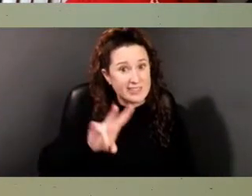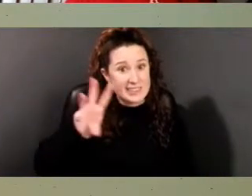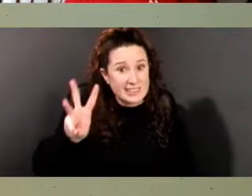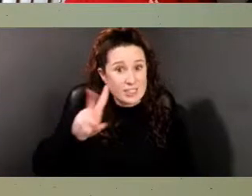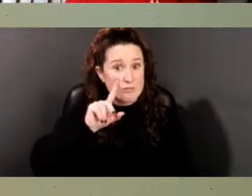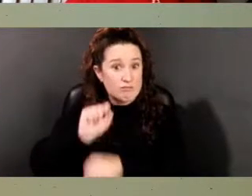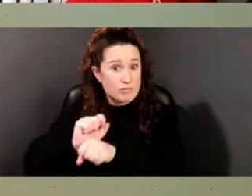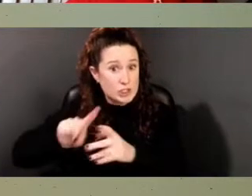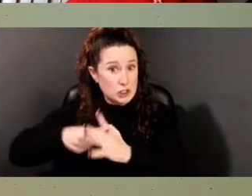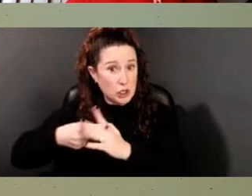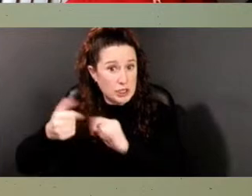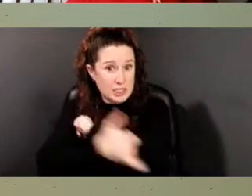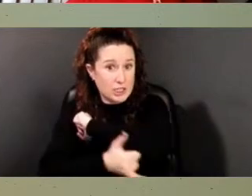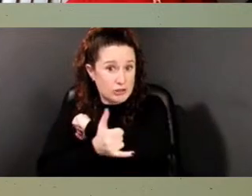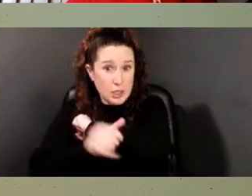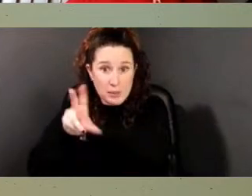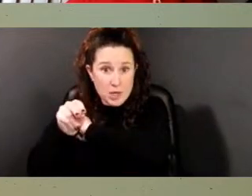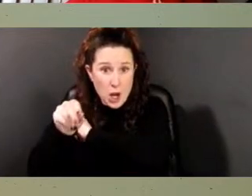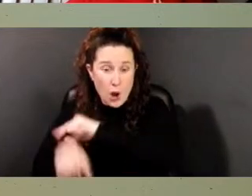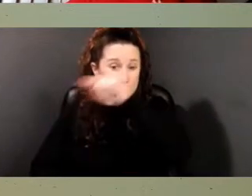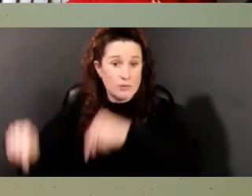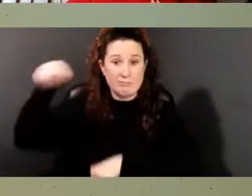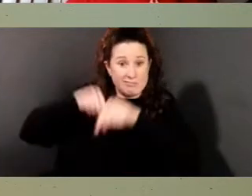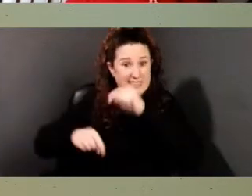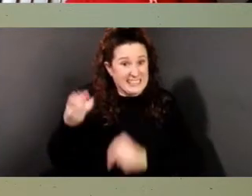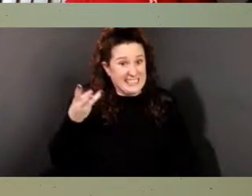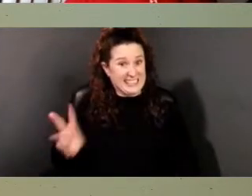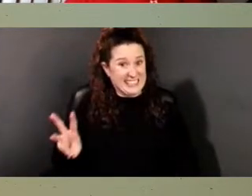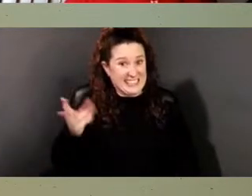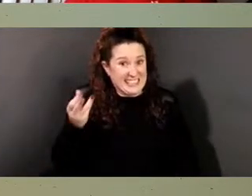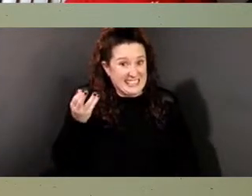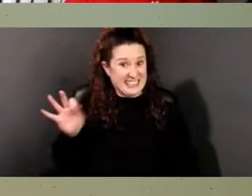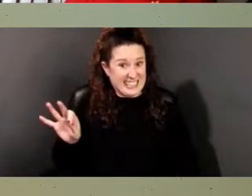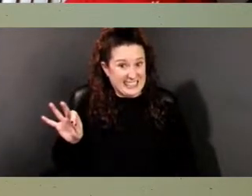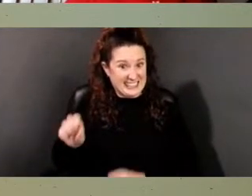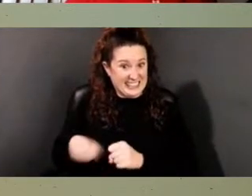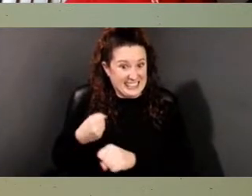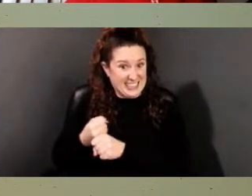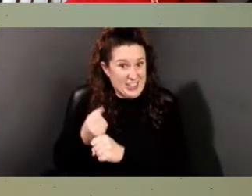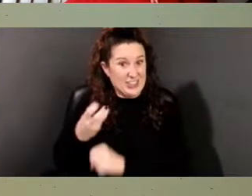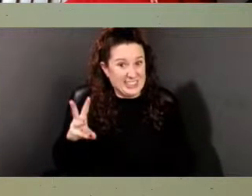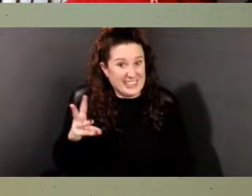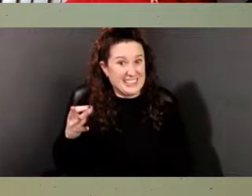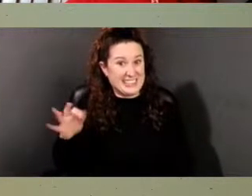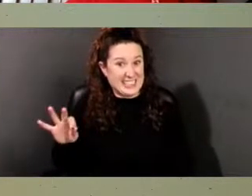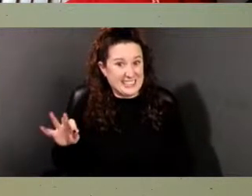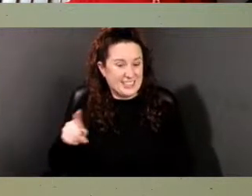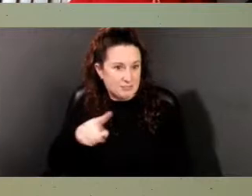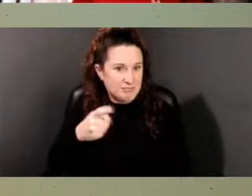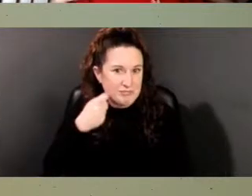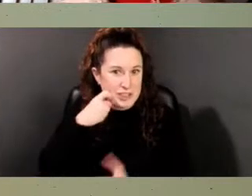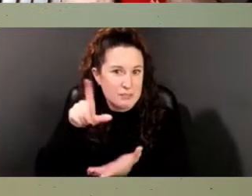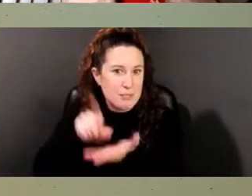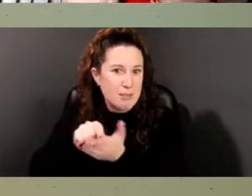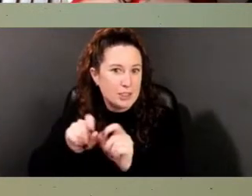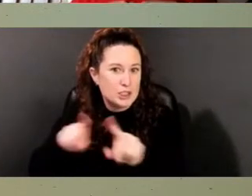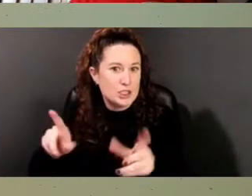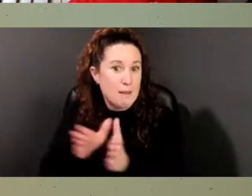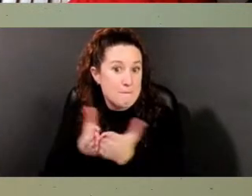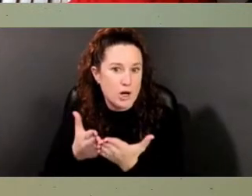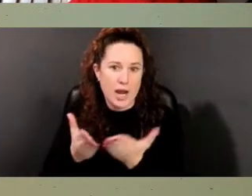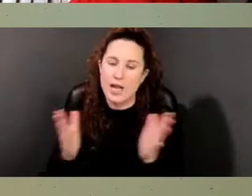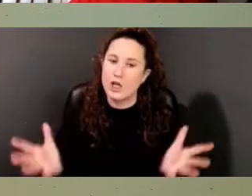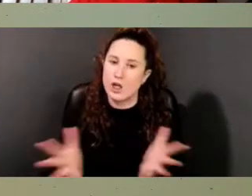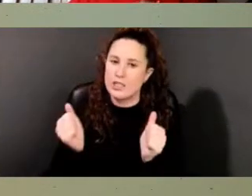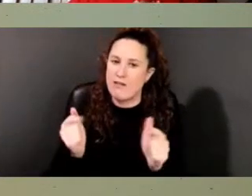this country. It's actually 1619. And she's thus published a book. I encourage everyone to go get that. But that's the same thing that